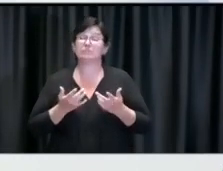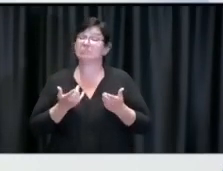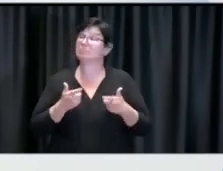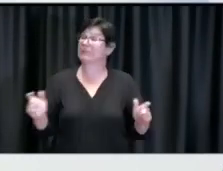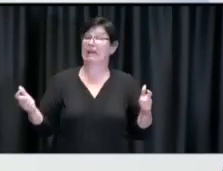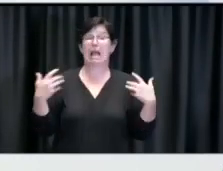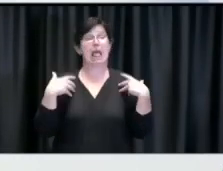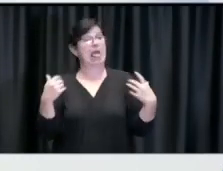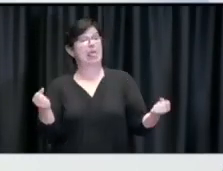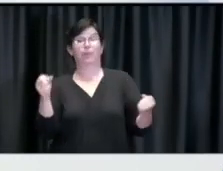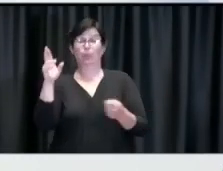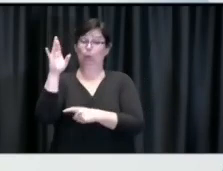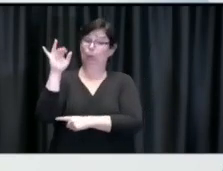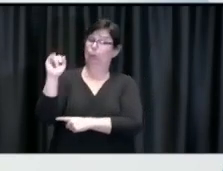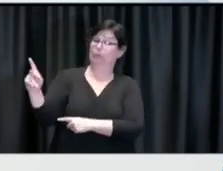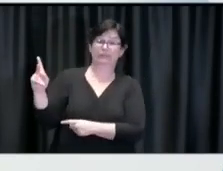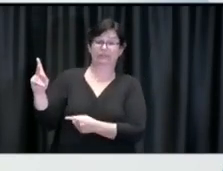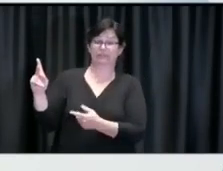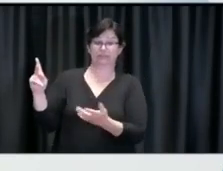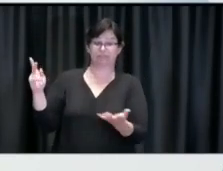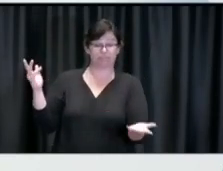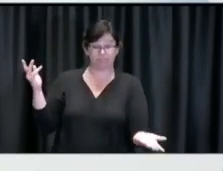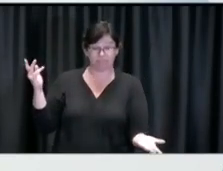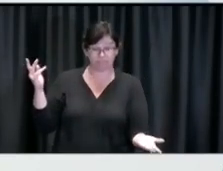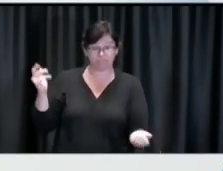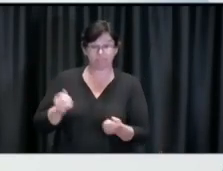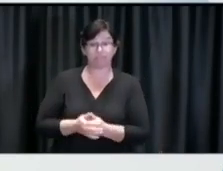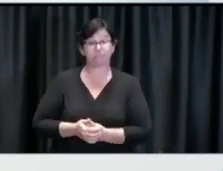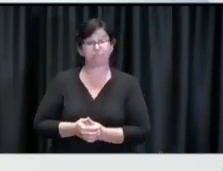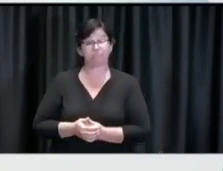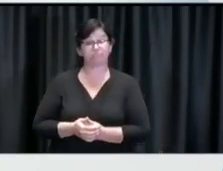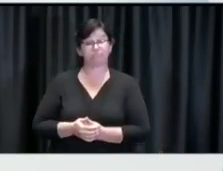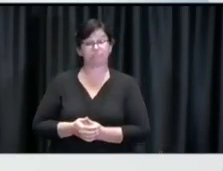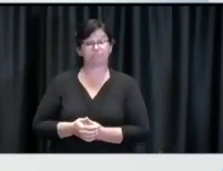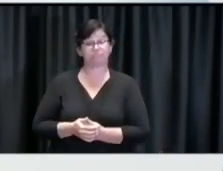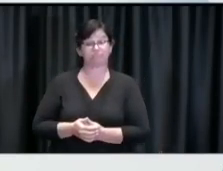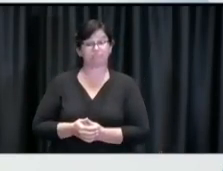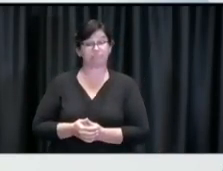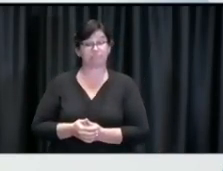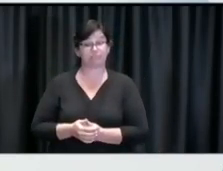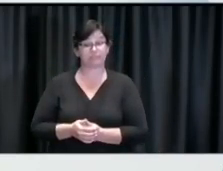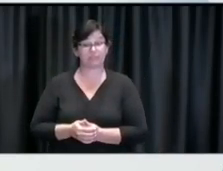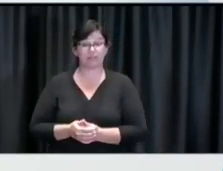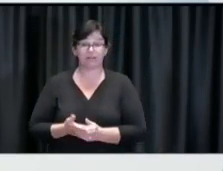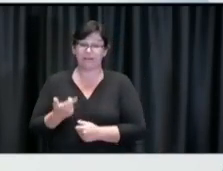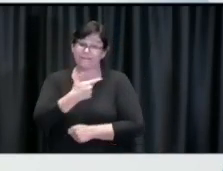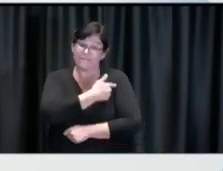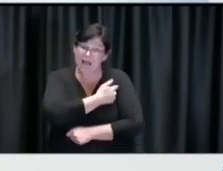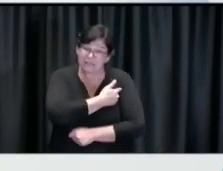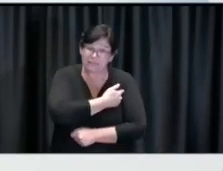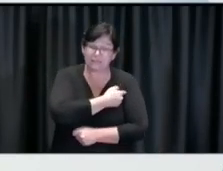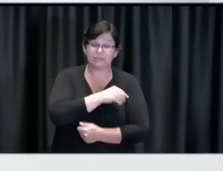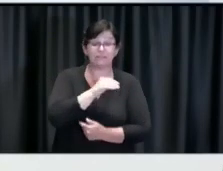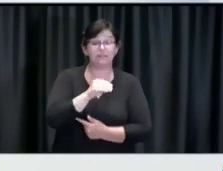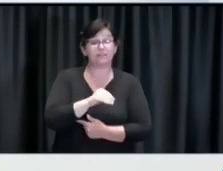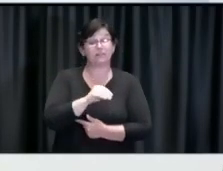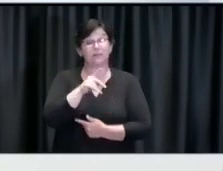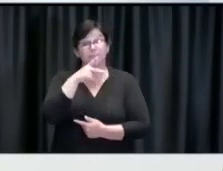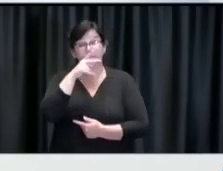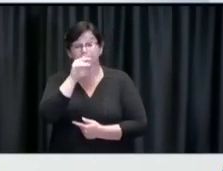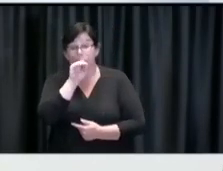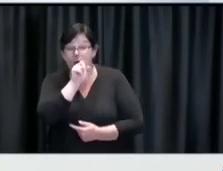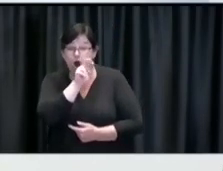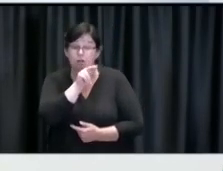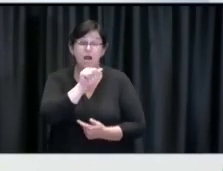Above and beyond age, overall, as you heard from the mayor, we have about 25% of the city that still hasn't